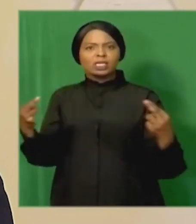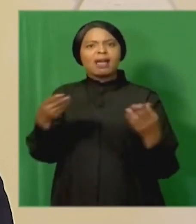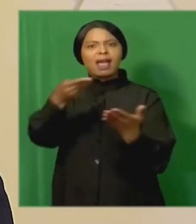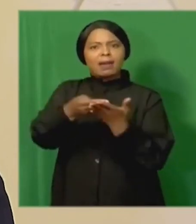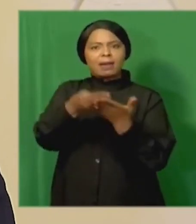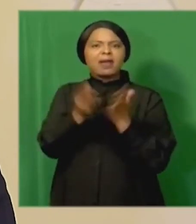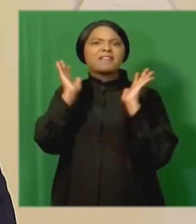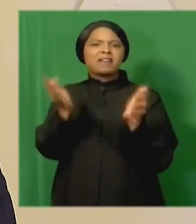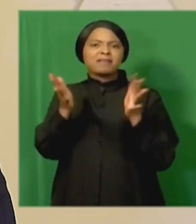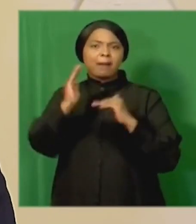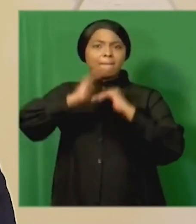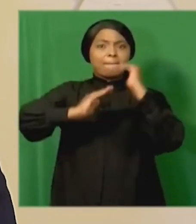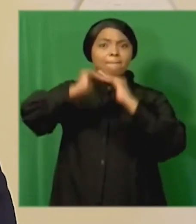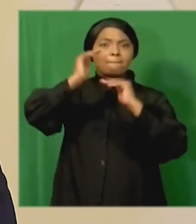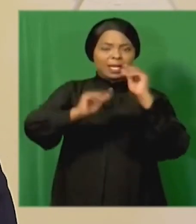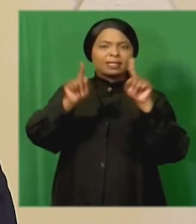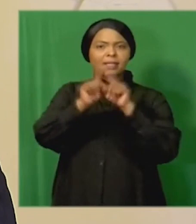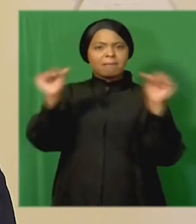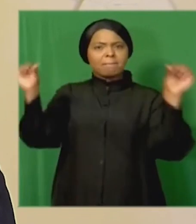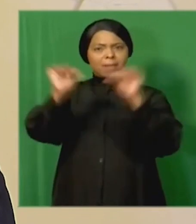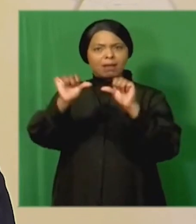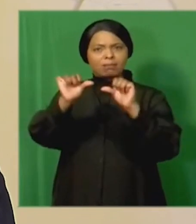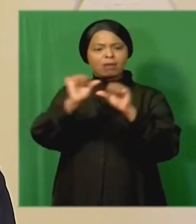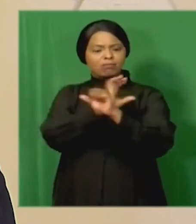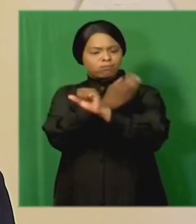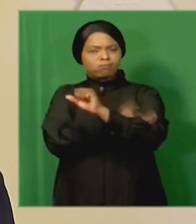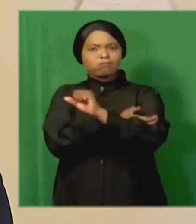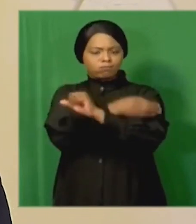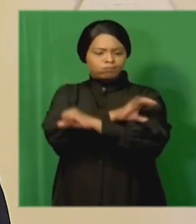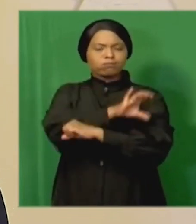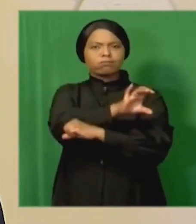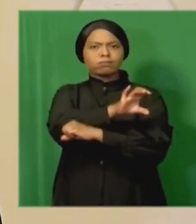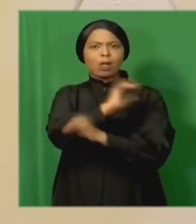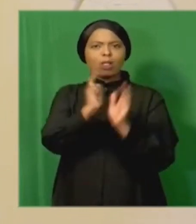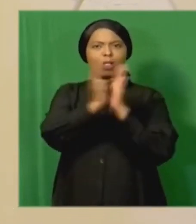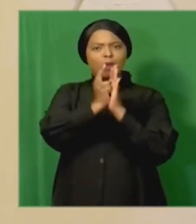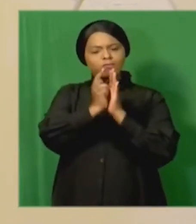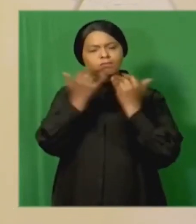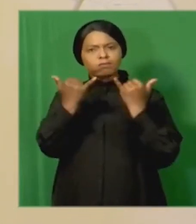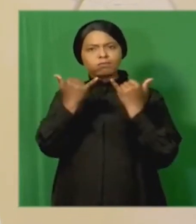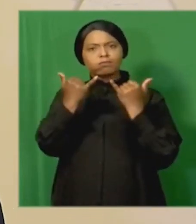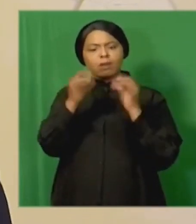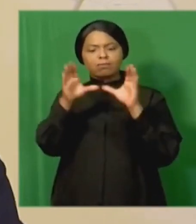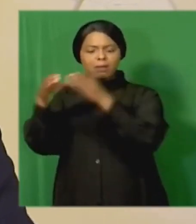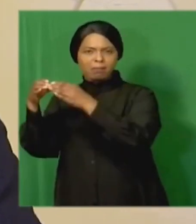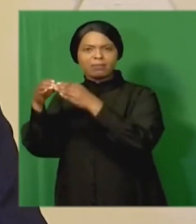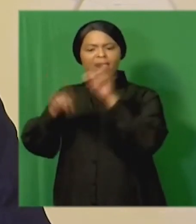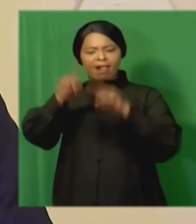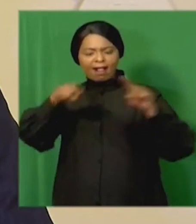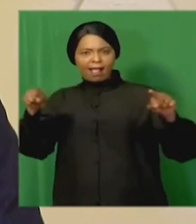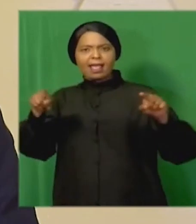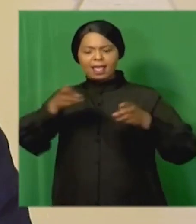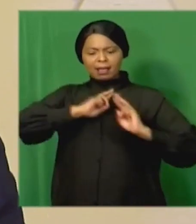to build and to rebuild the capacity and capability of law enforcement agencies to